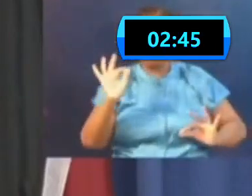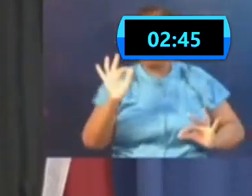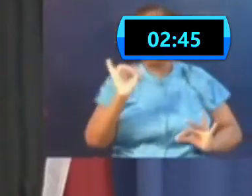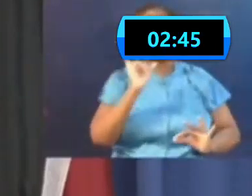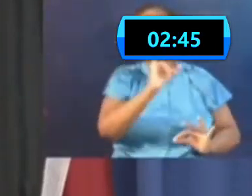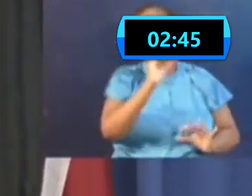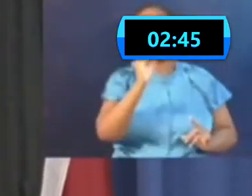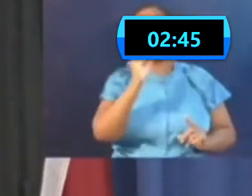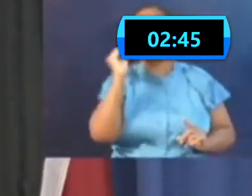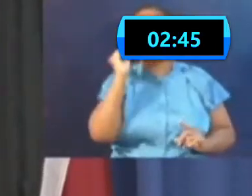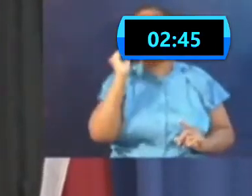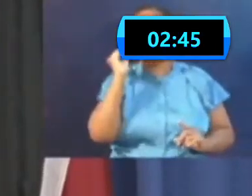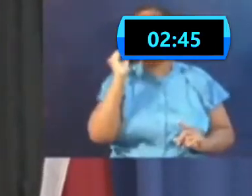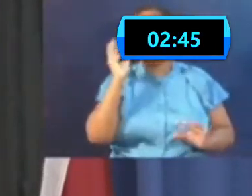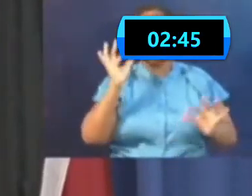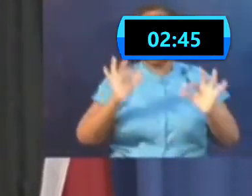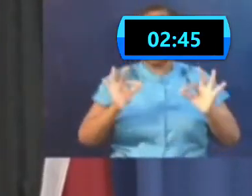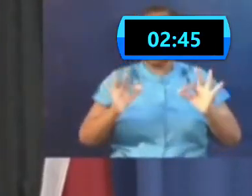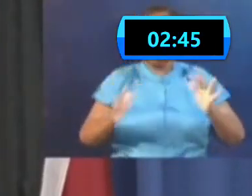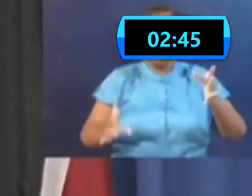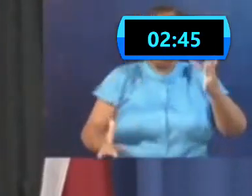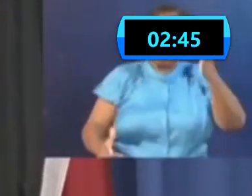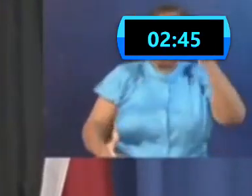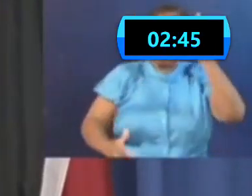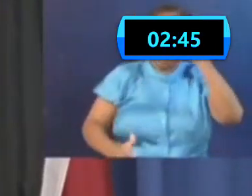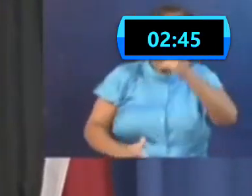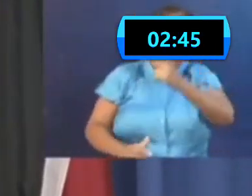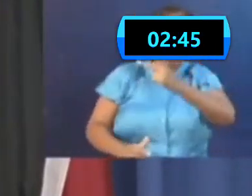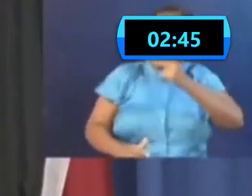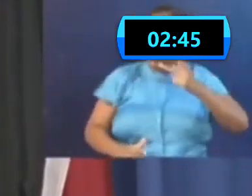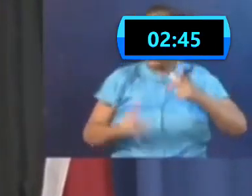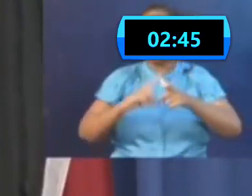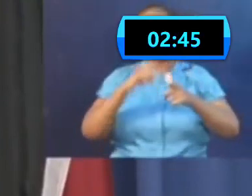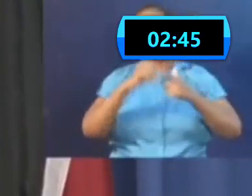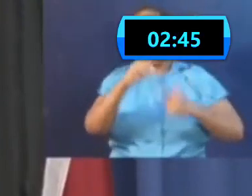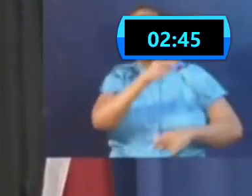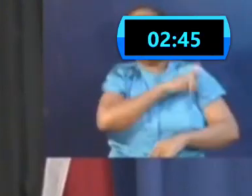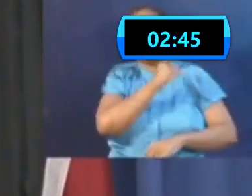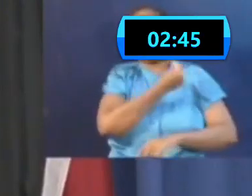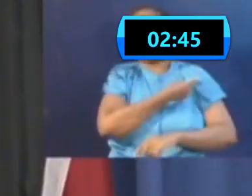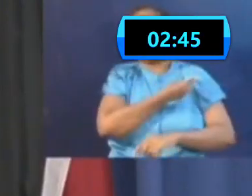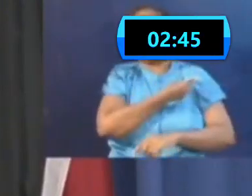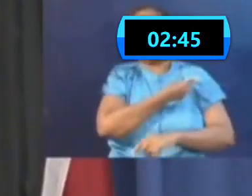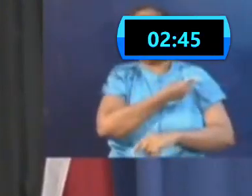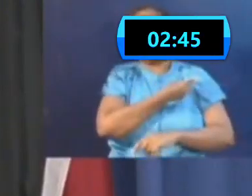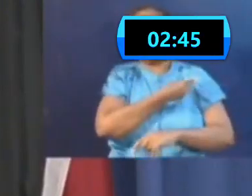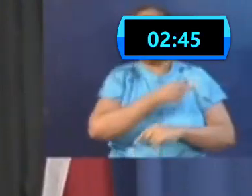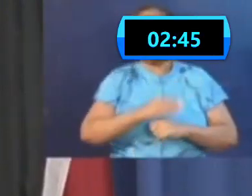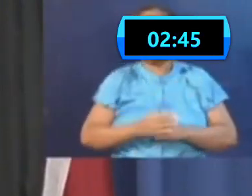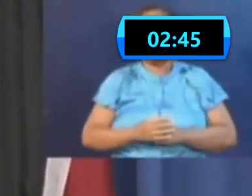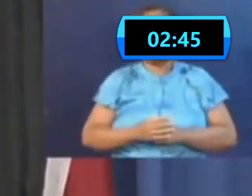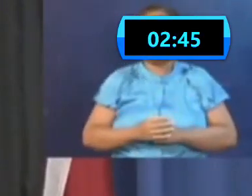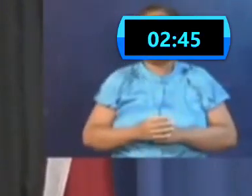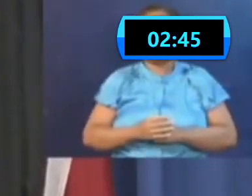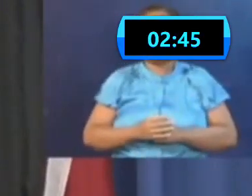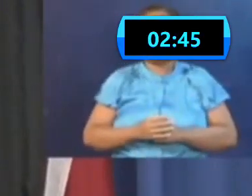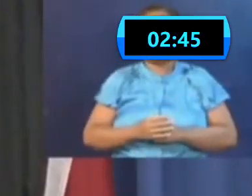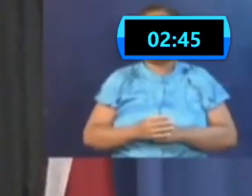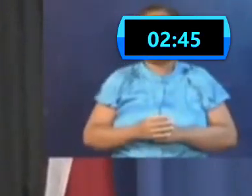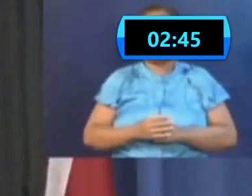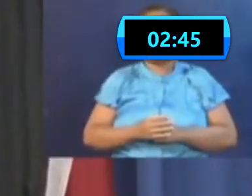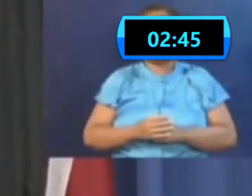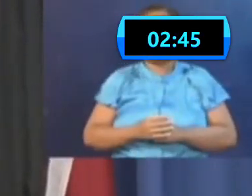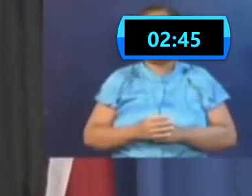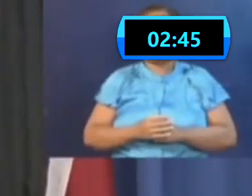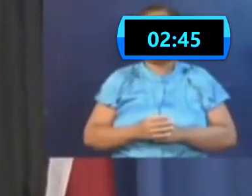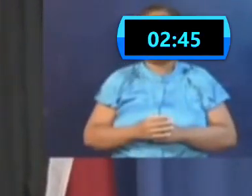So as you have seen from the numbers, we have decreased the occupancy of both Kuva and Cora and the step-down. And this is really anticipating